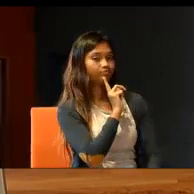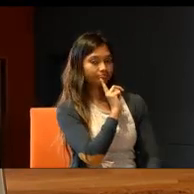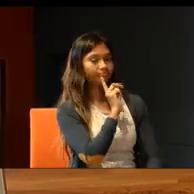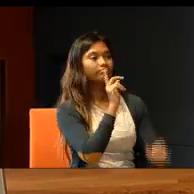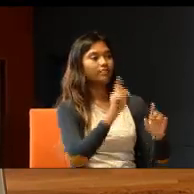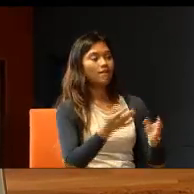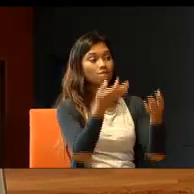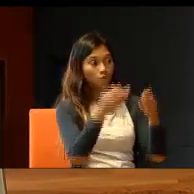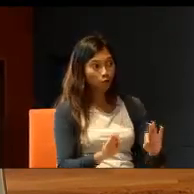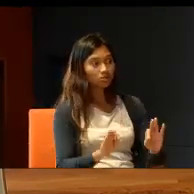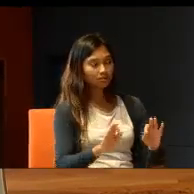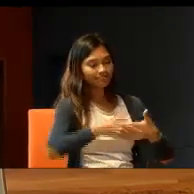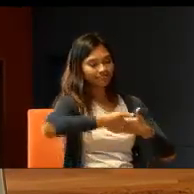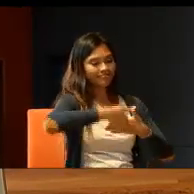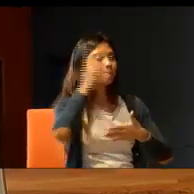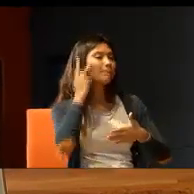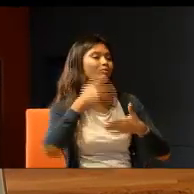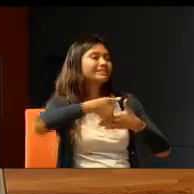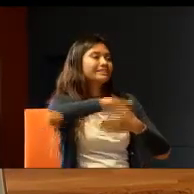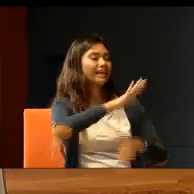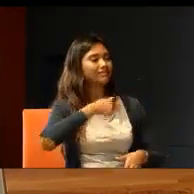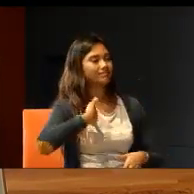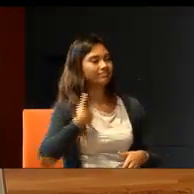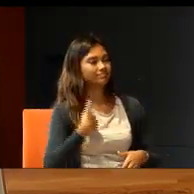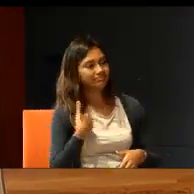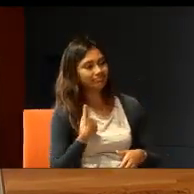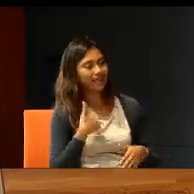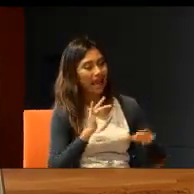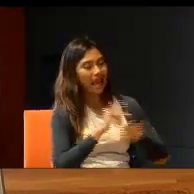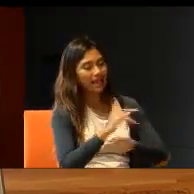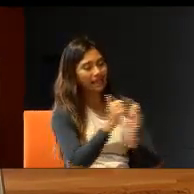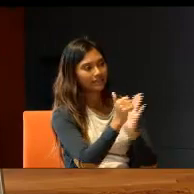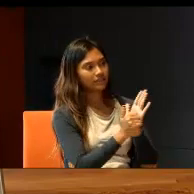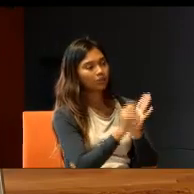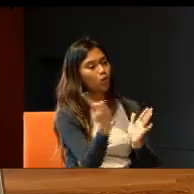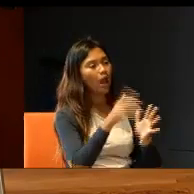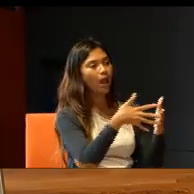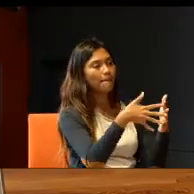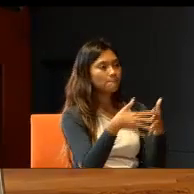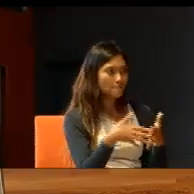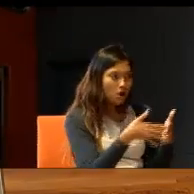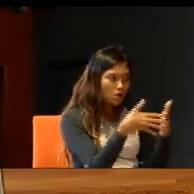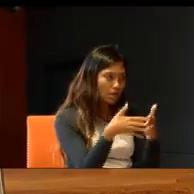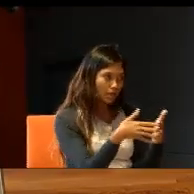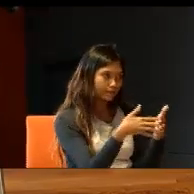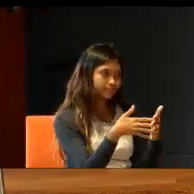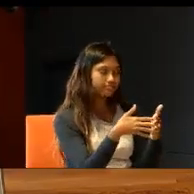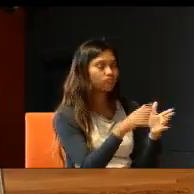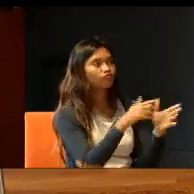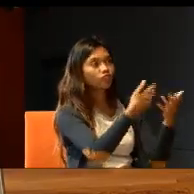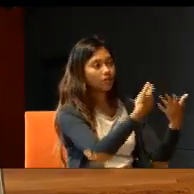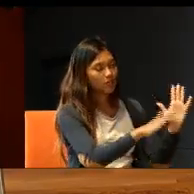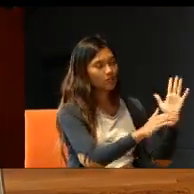enough, to be sent by his parents, at a very early age, to the United States. And he returned,